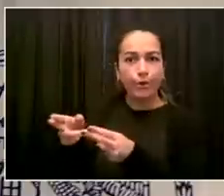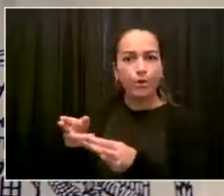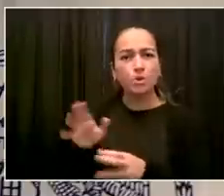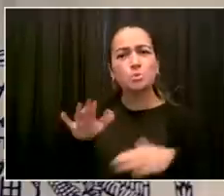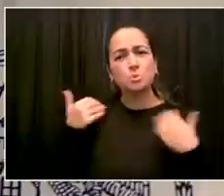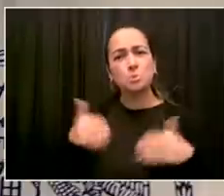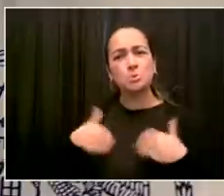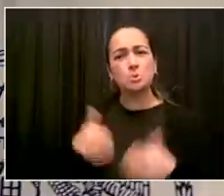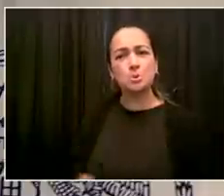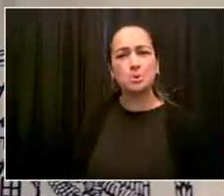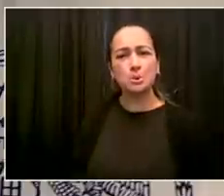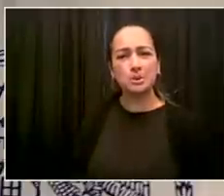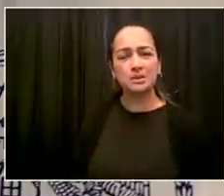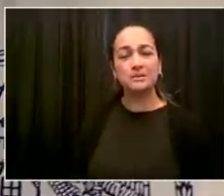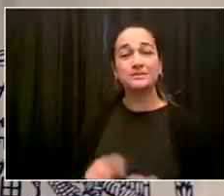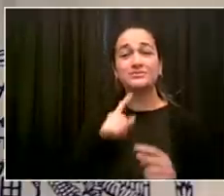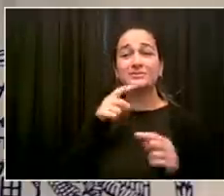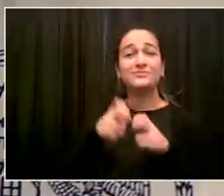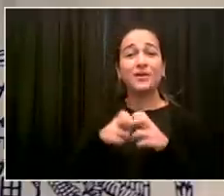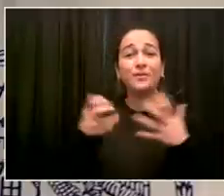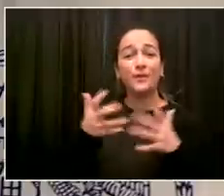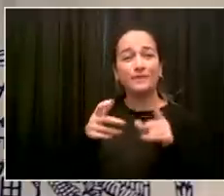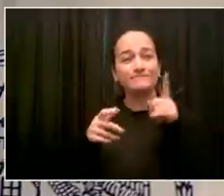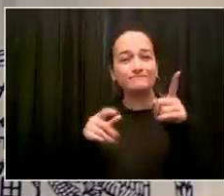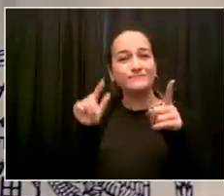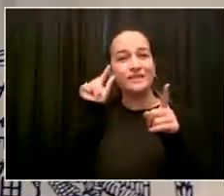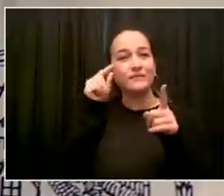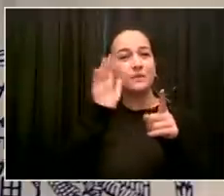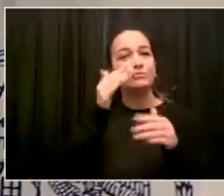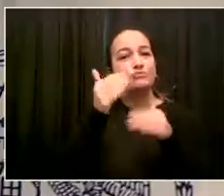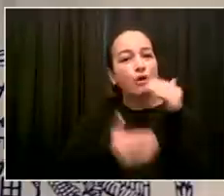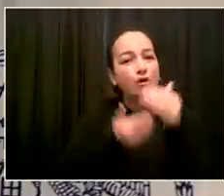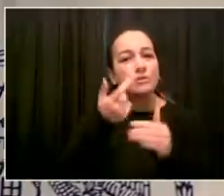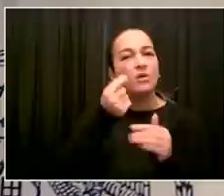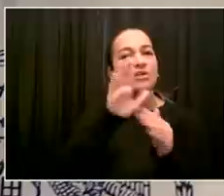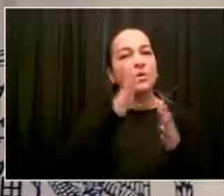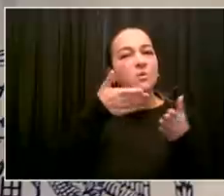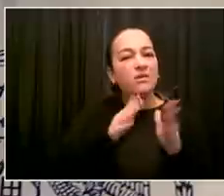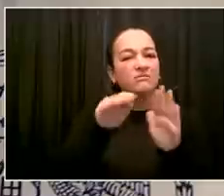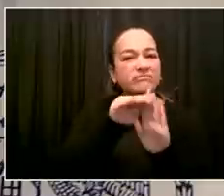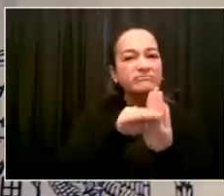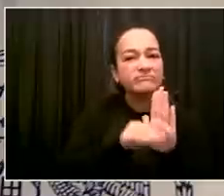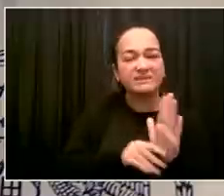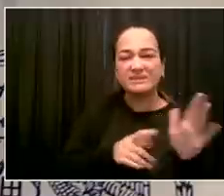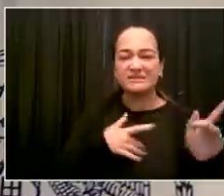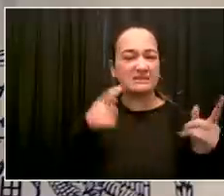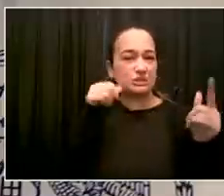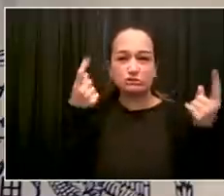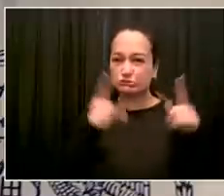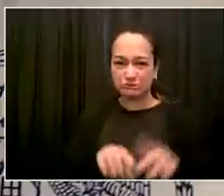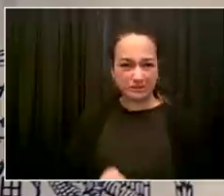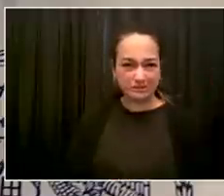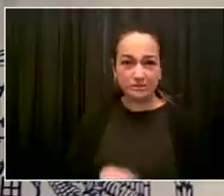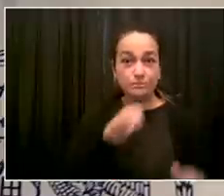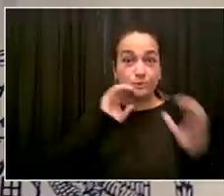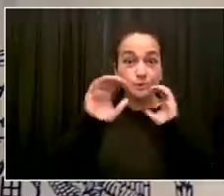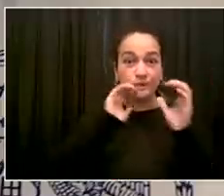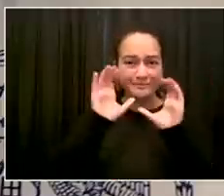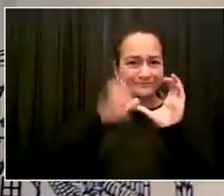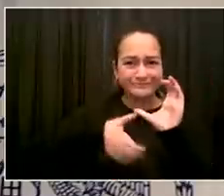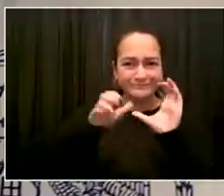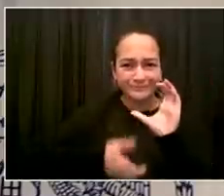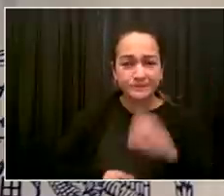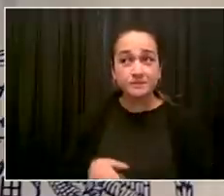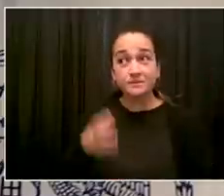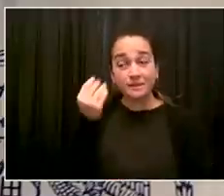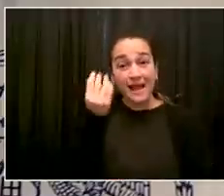not using common sense. If you got a lot of good quality food, let's get it to a homeless shelter or food pantry, someplace where it can be used, of course, we